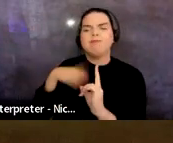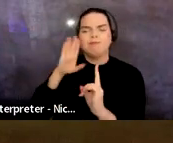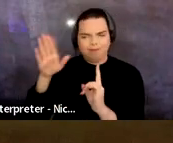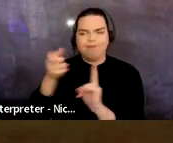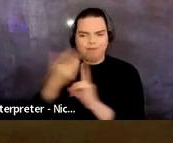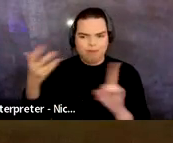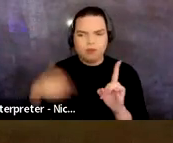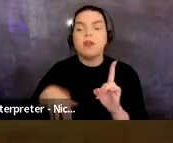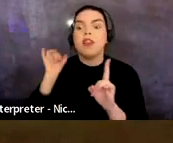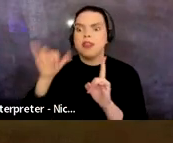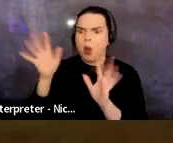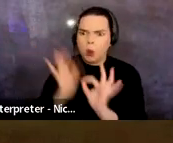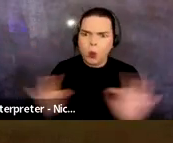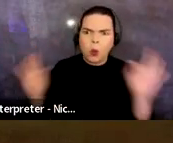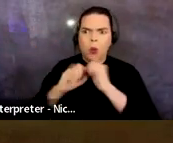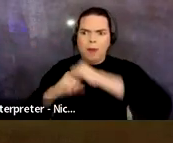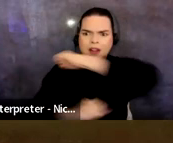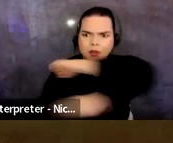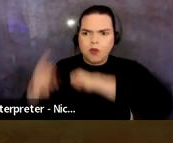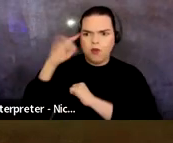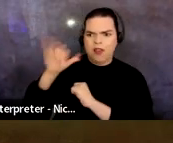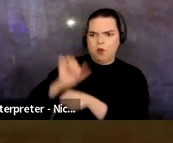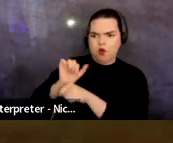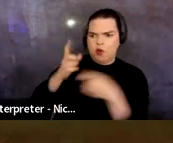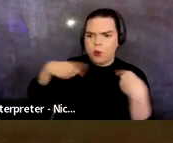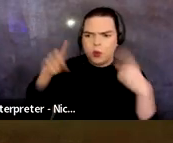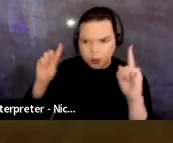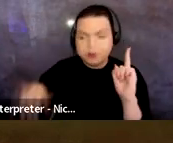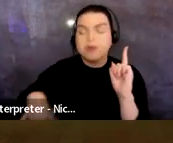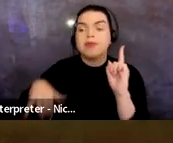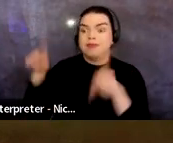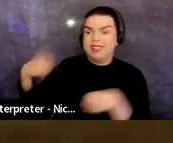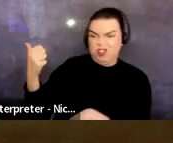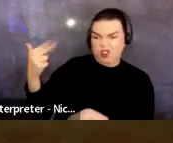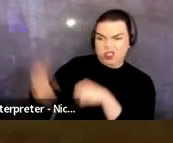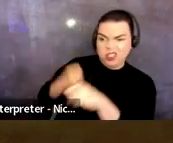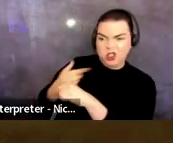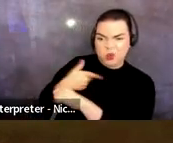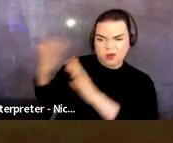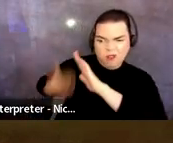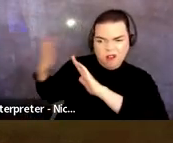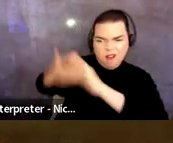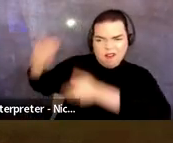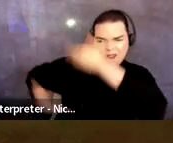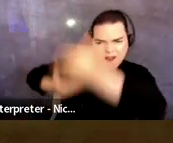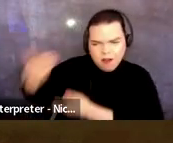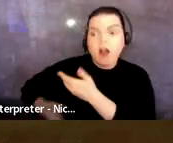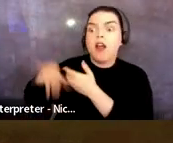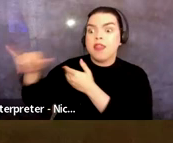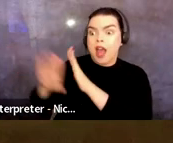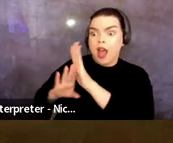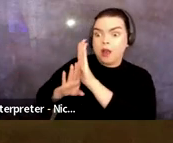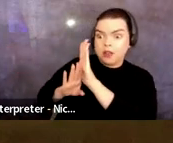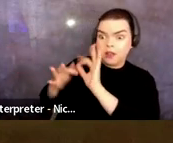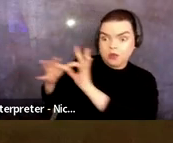fundamental to making this work happen. We have found over the last 13 years that we have been doing this that the stronger the relationship is